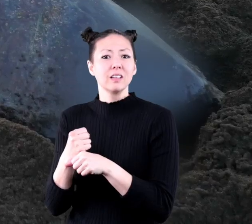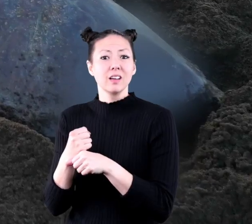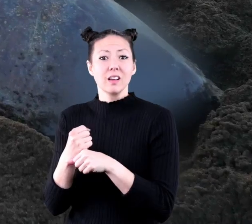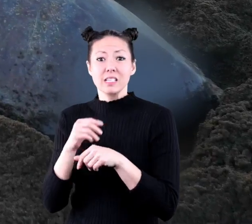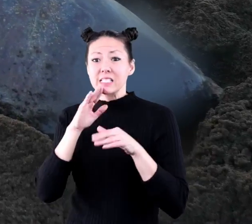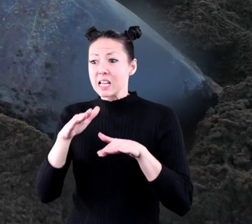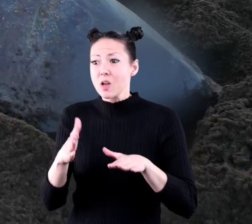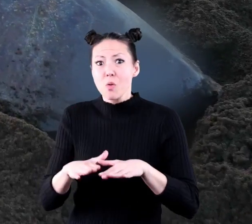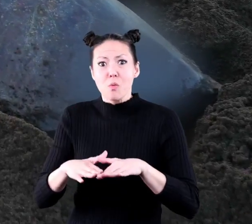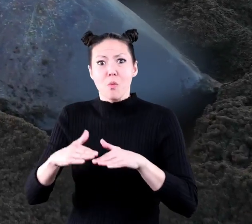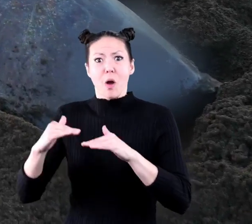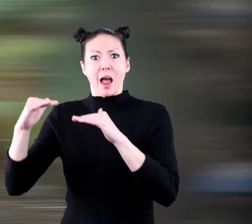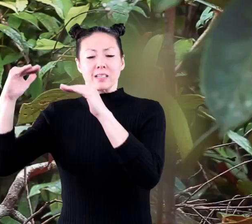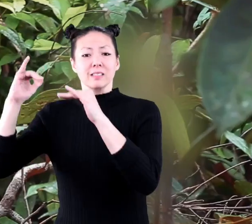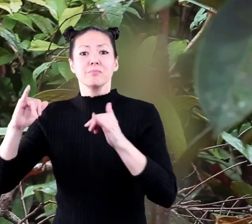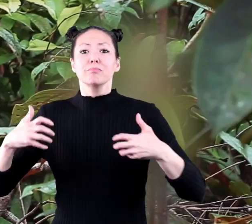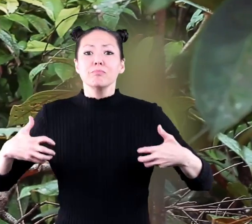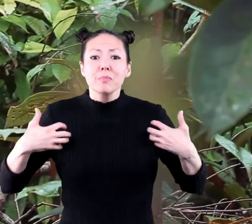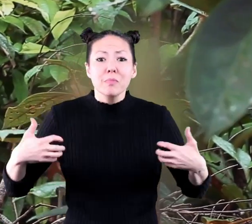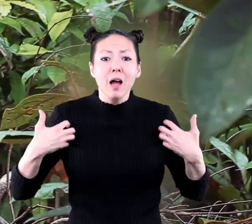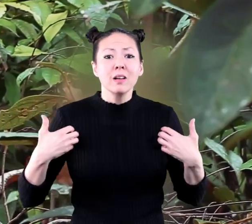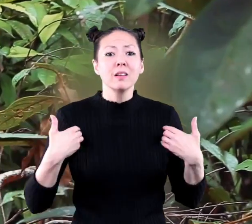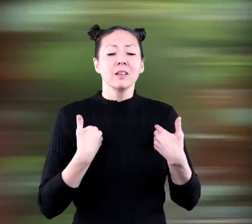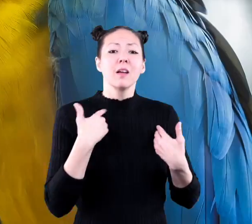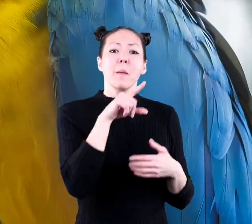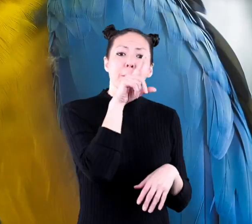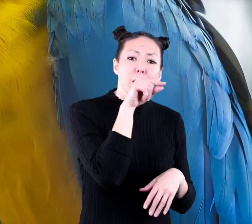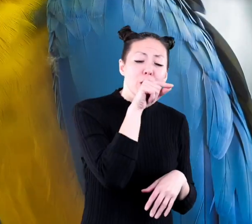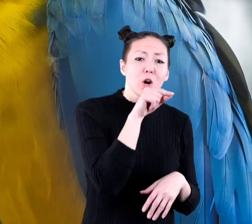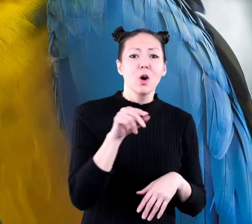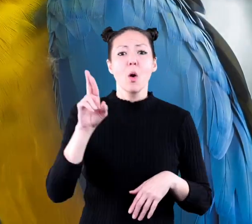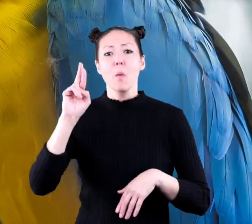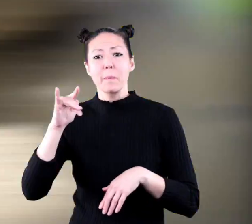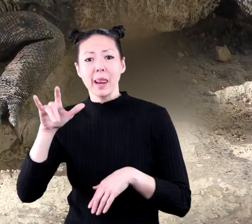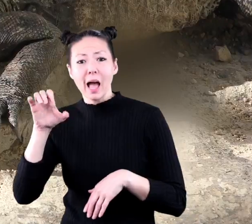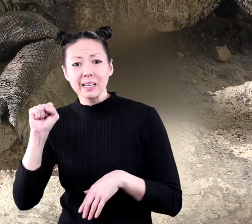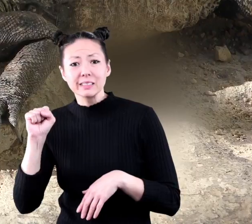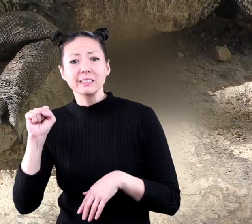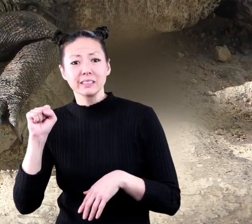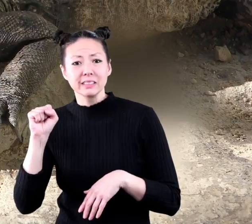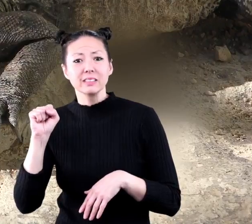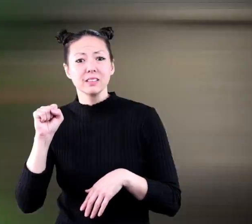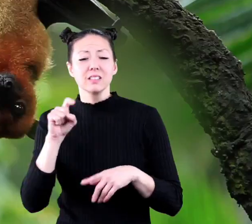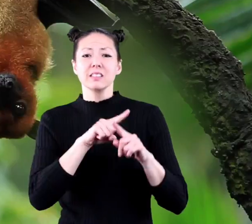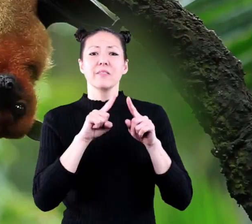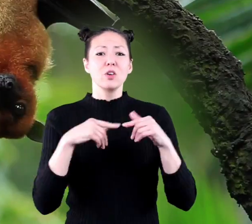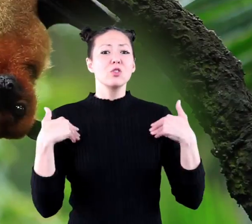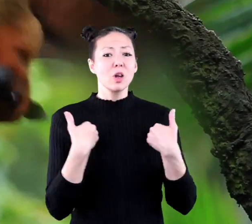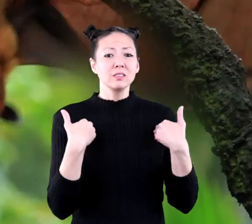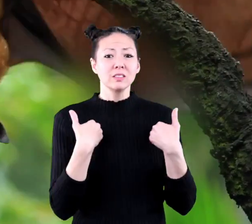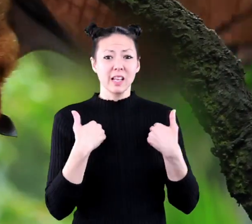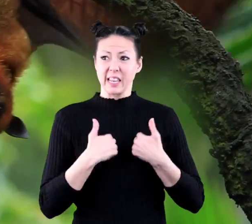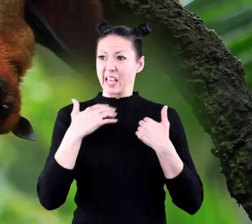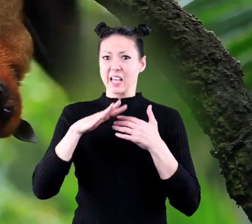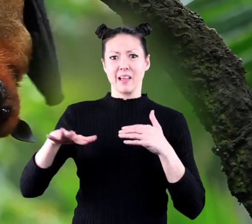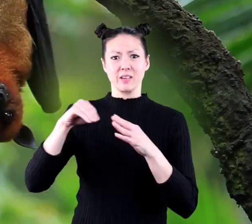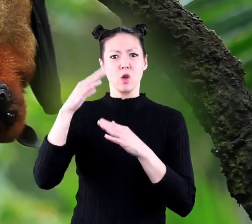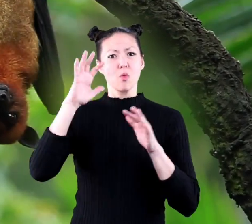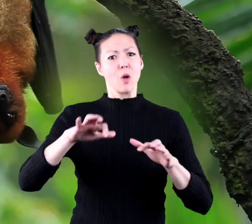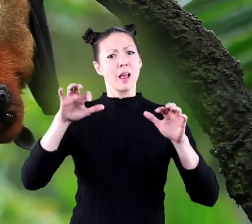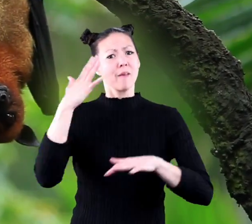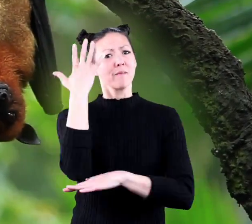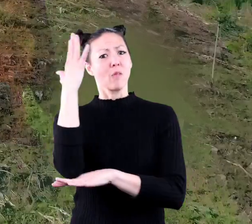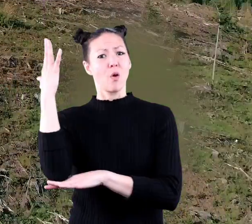sea levels. Orangutans, birds, reptiles, and other creatures that live in the